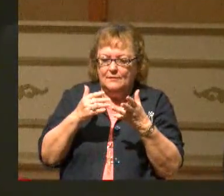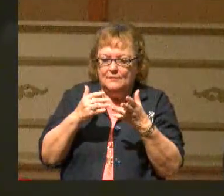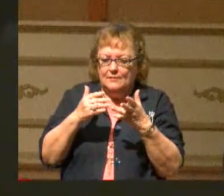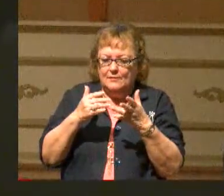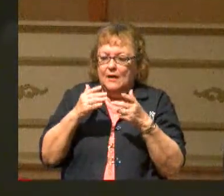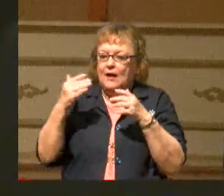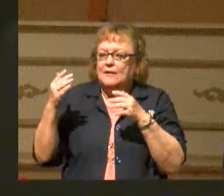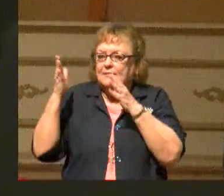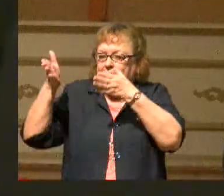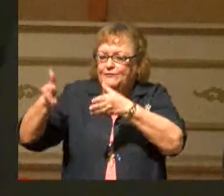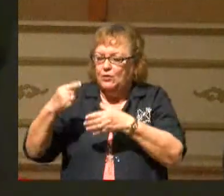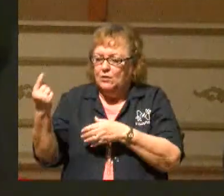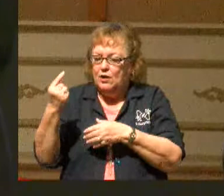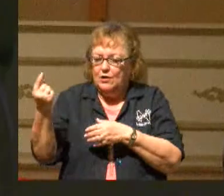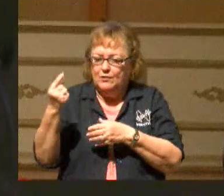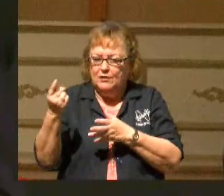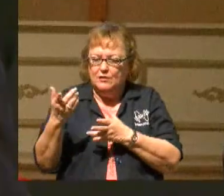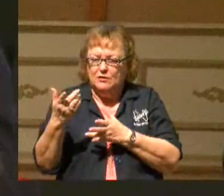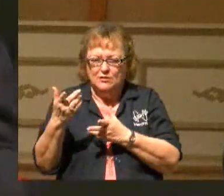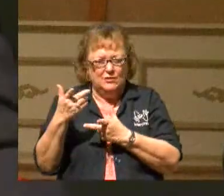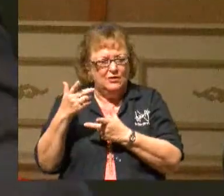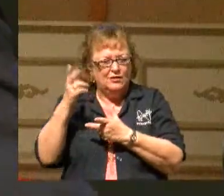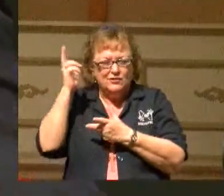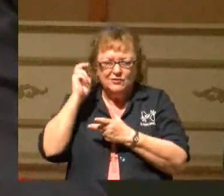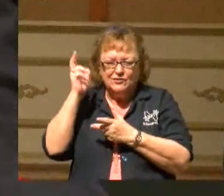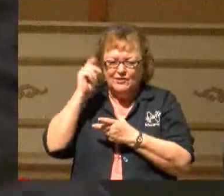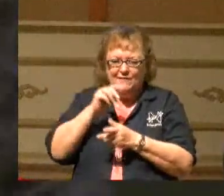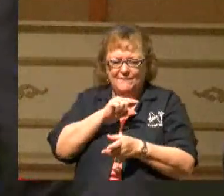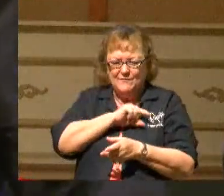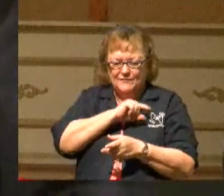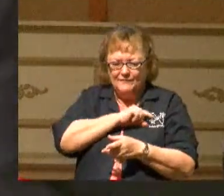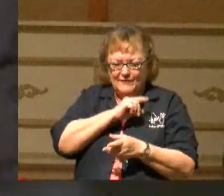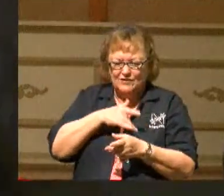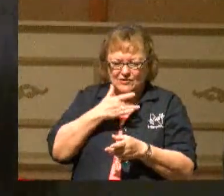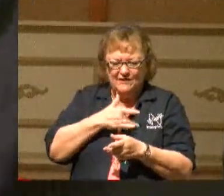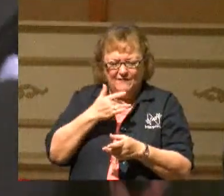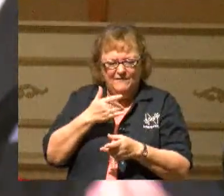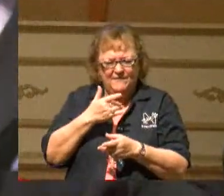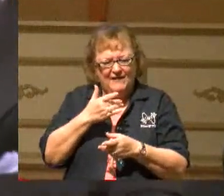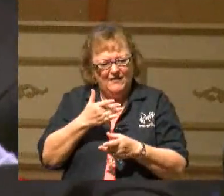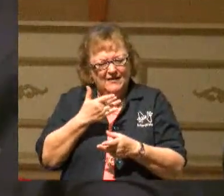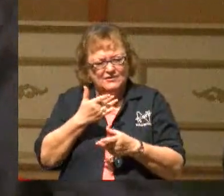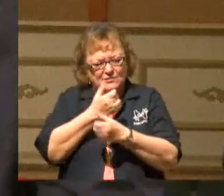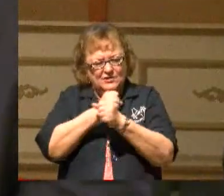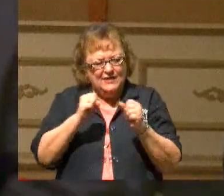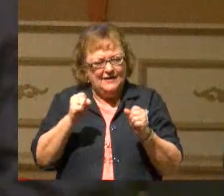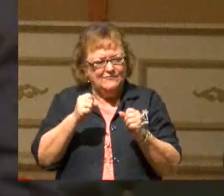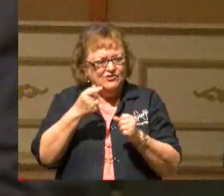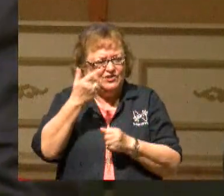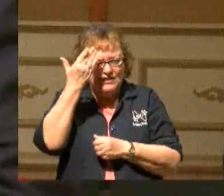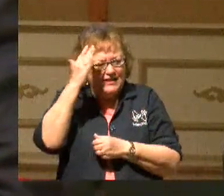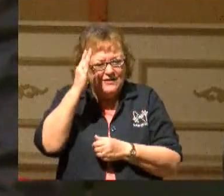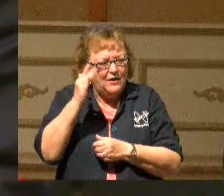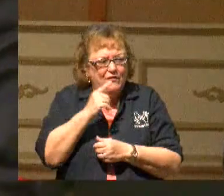her sin and asked Jesus Christ to save her. She felt like she was saved, but she didn't know, didn't have it nailed down.